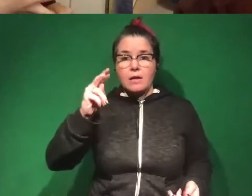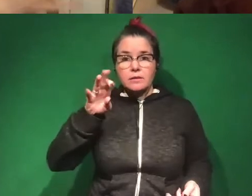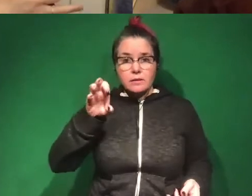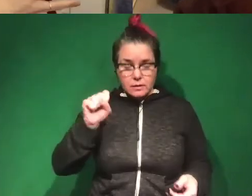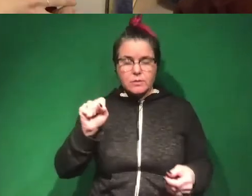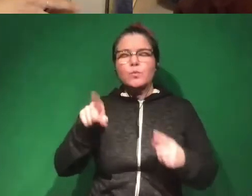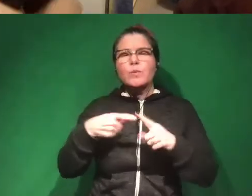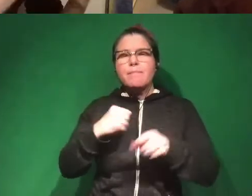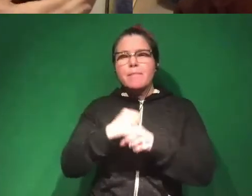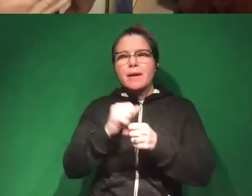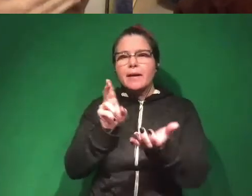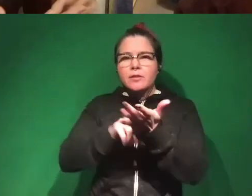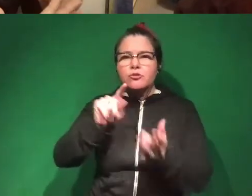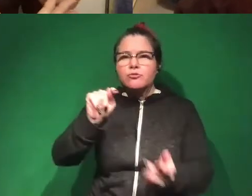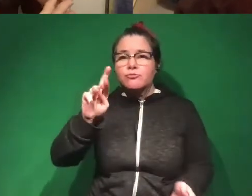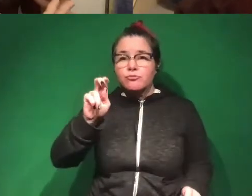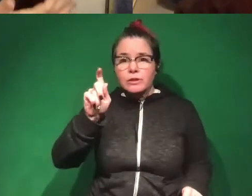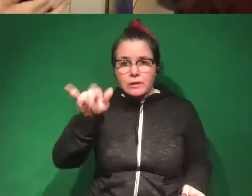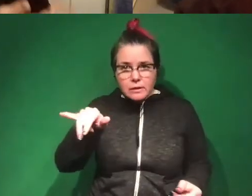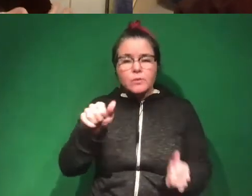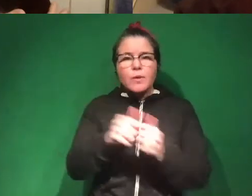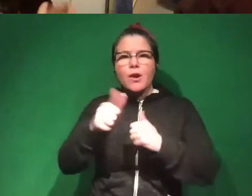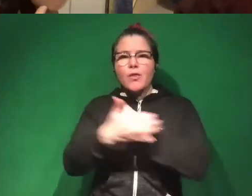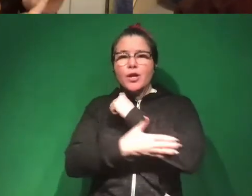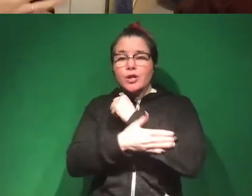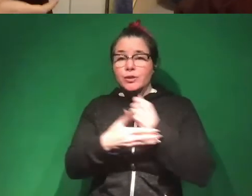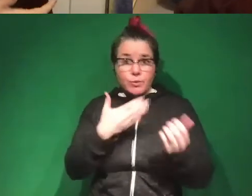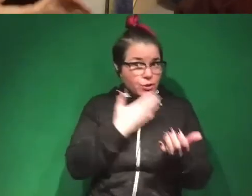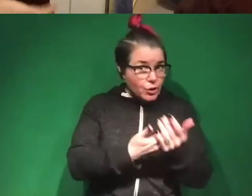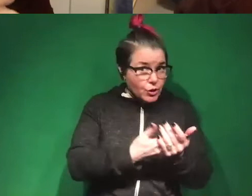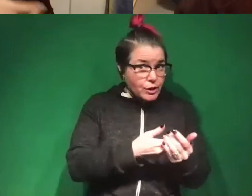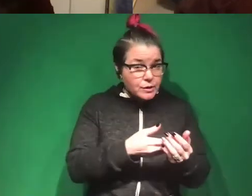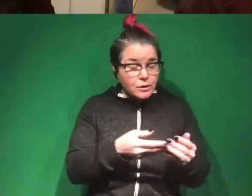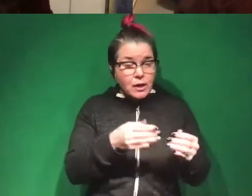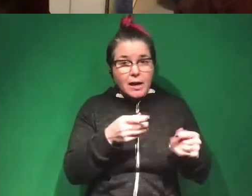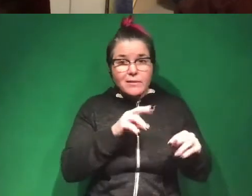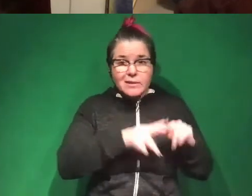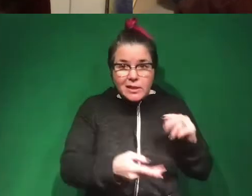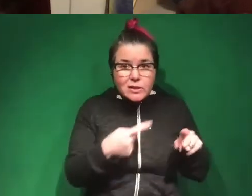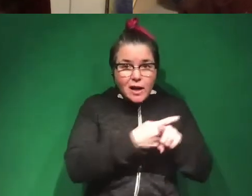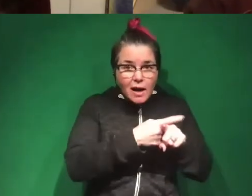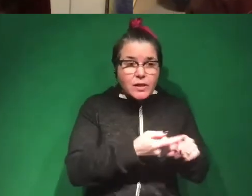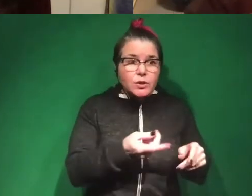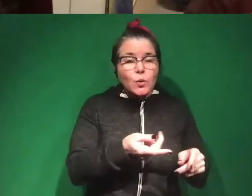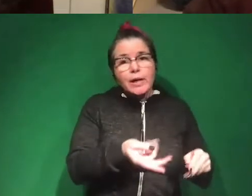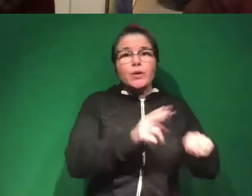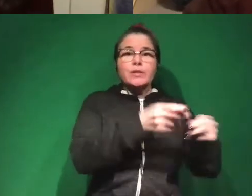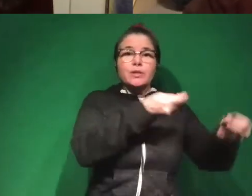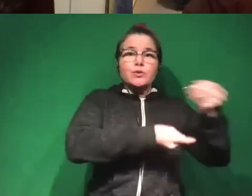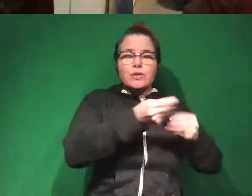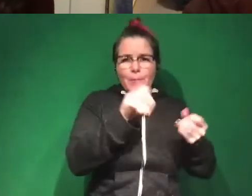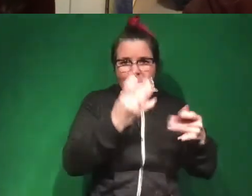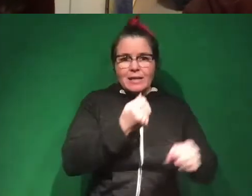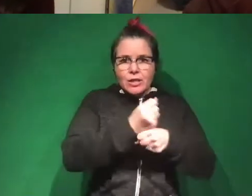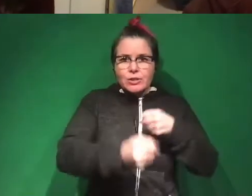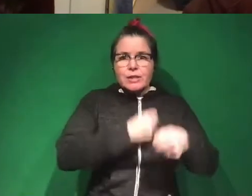alliances with other countries is good for, say, preventing conflict or increasing trade or whatever. So he literally spent years and years and years reading